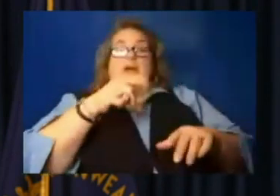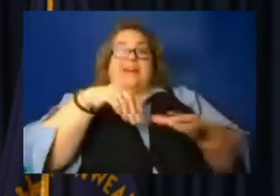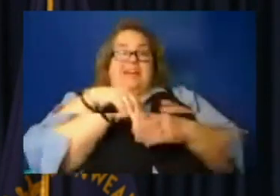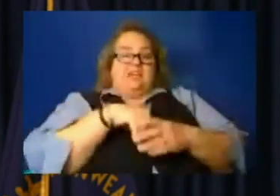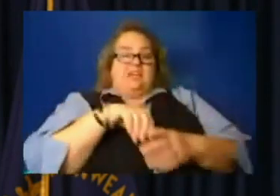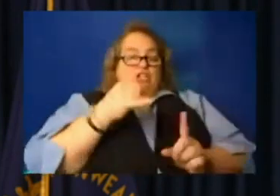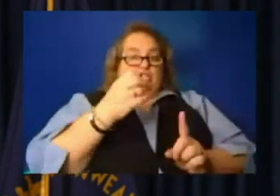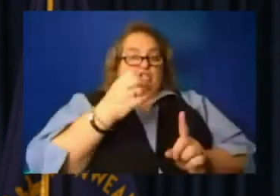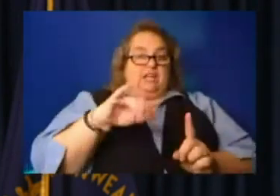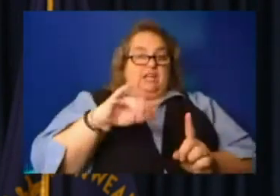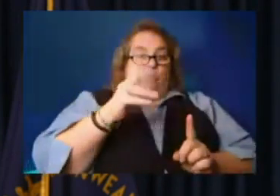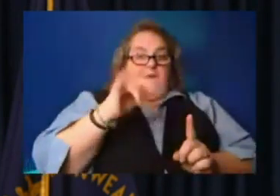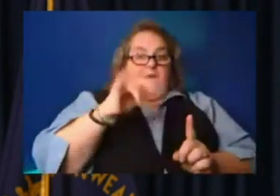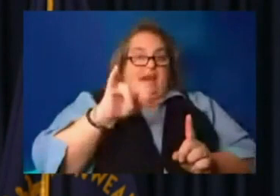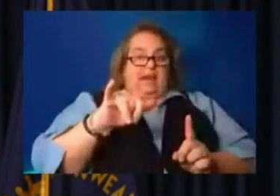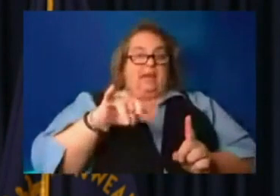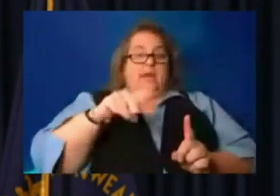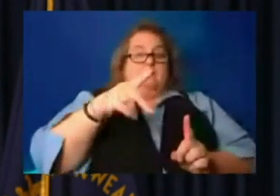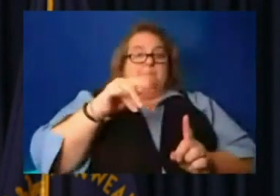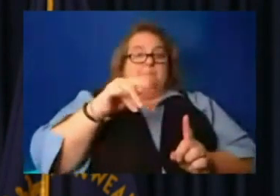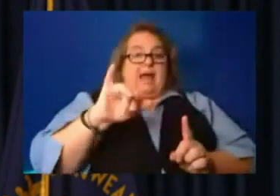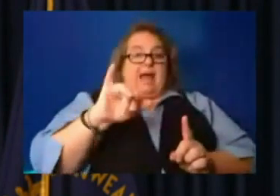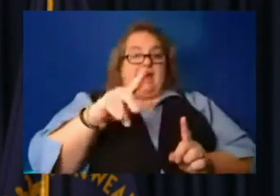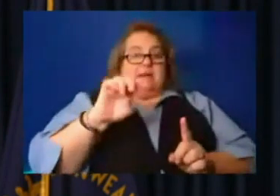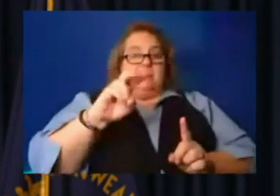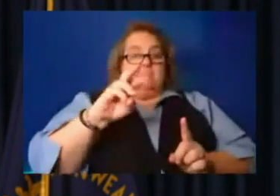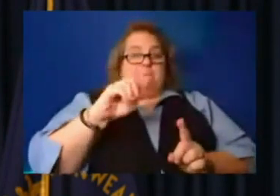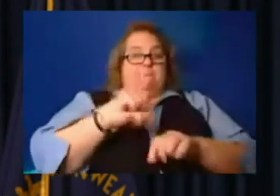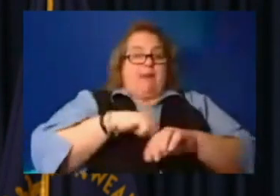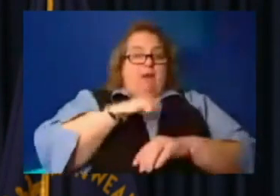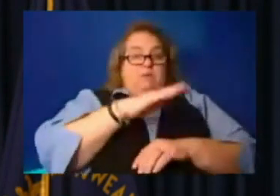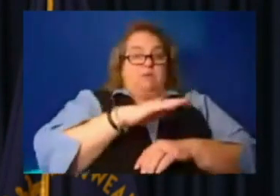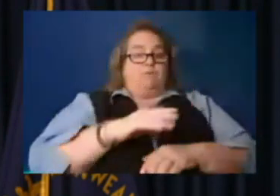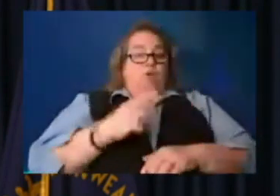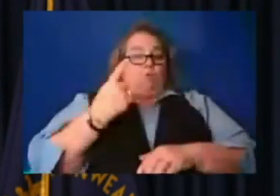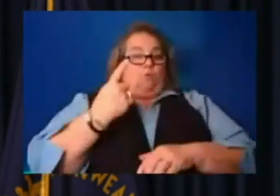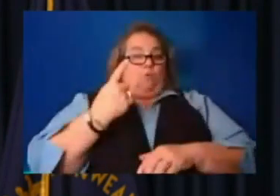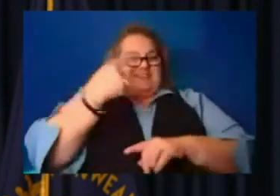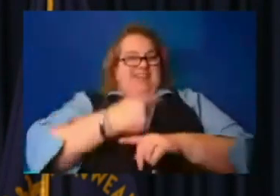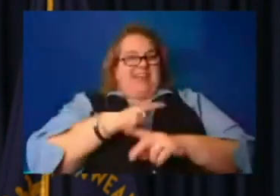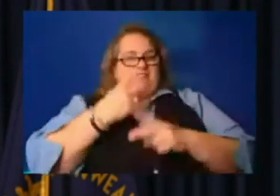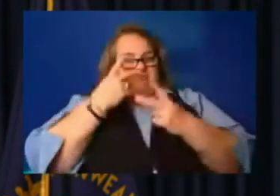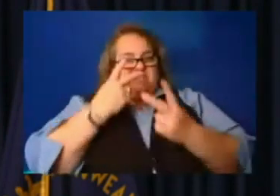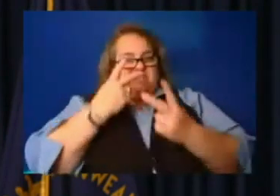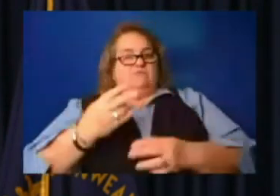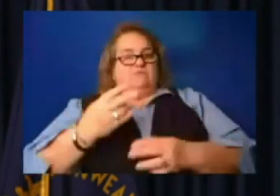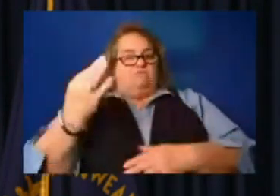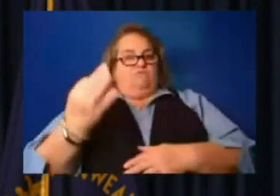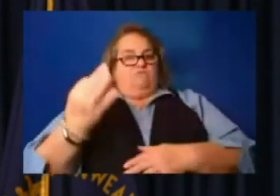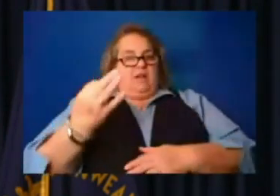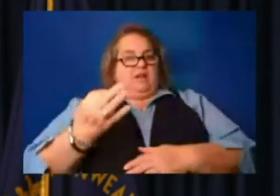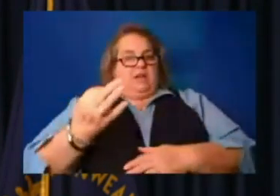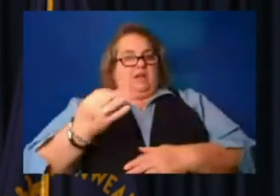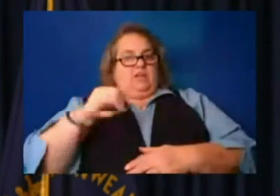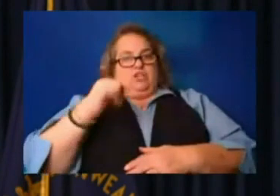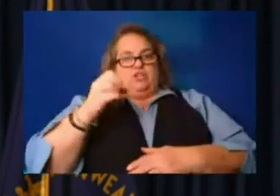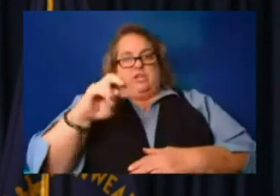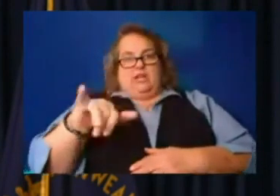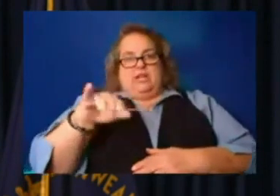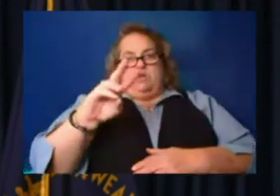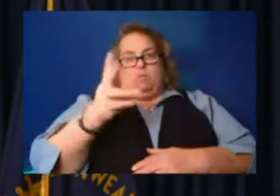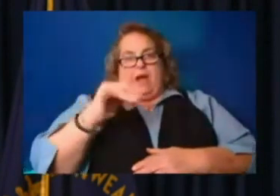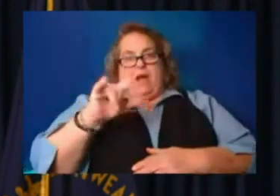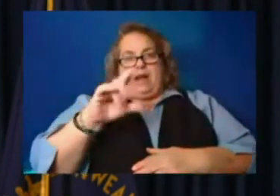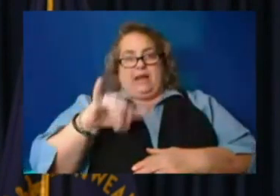Buckhorn State Parks. These are one day visits Friday. It's going to be at Jenny Wiley. So if you're at Jenny